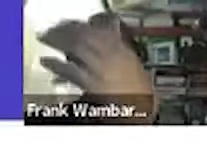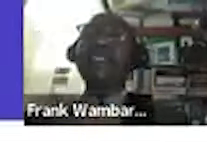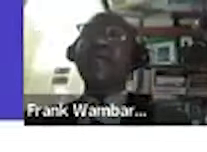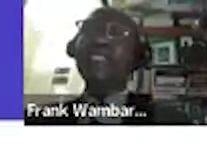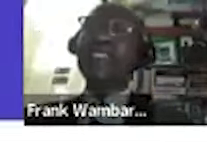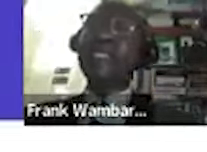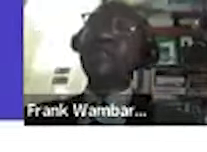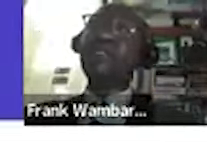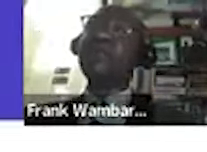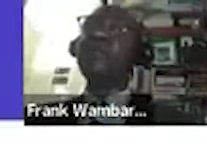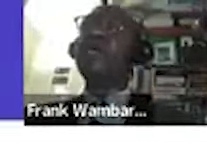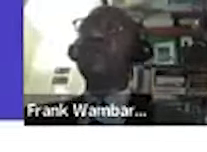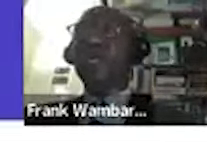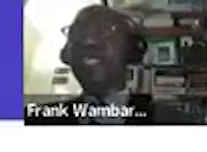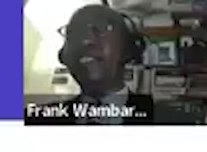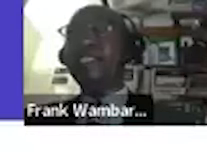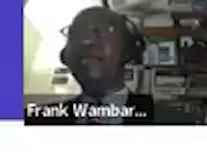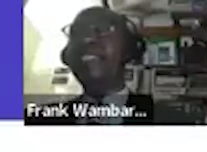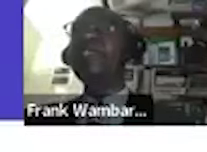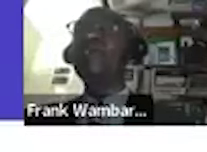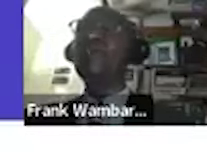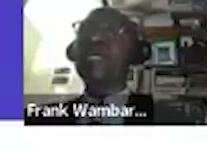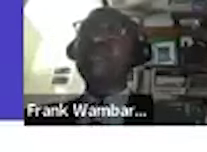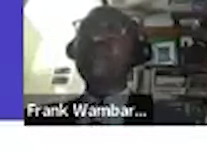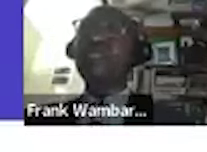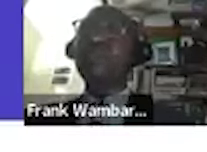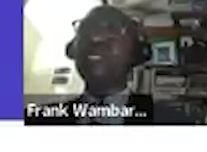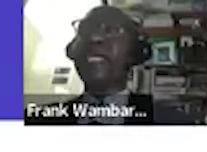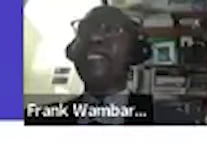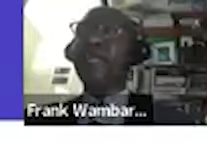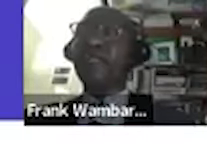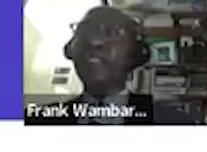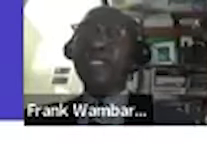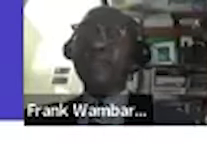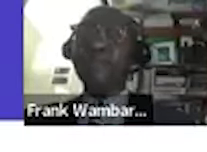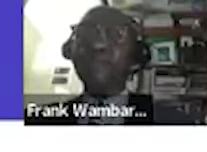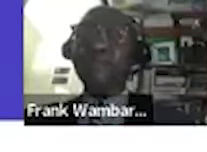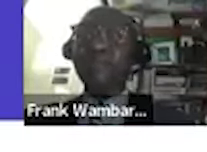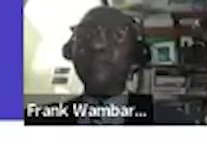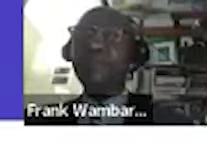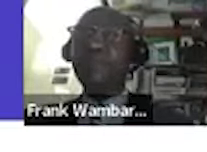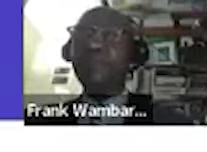know and then i'll get in touch with murua or another chairman who can be able to guide you accordingly